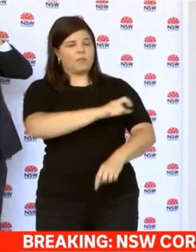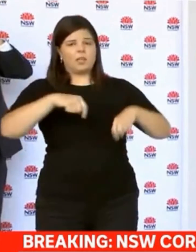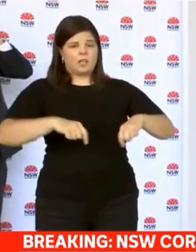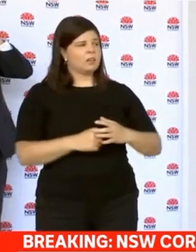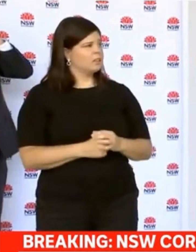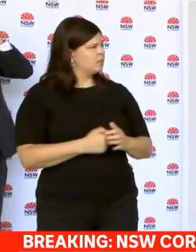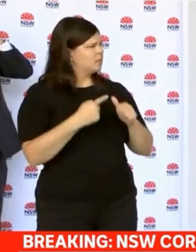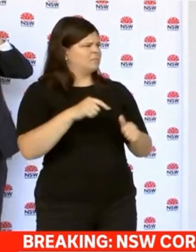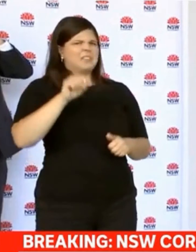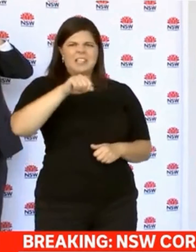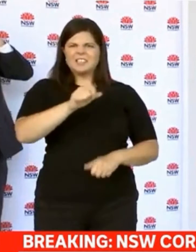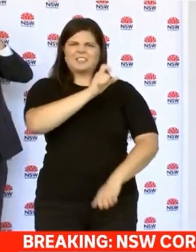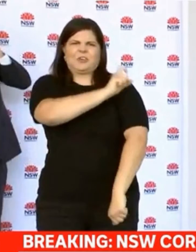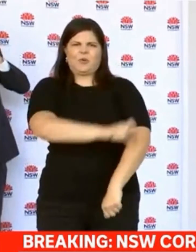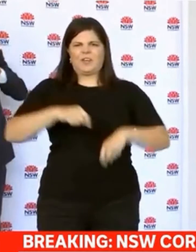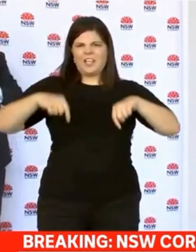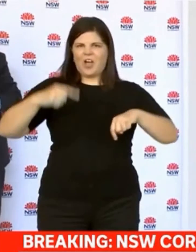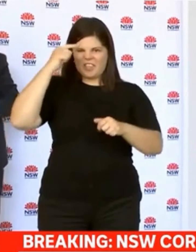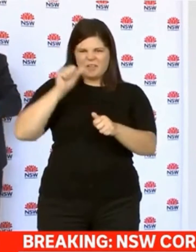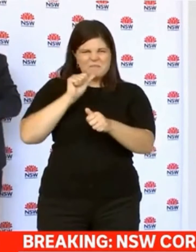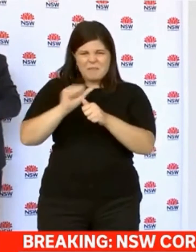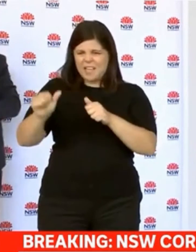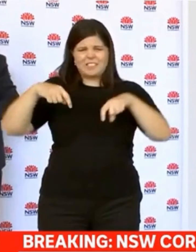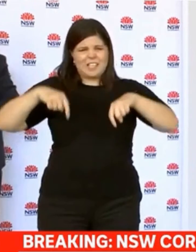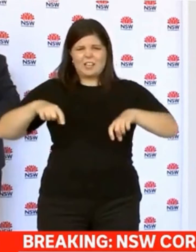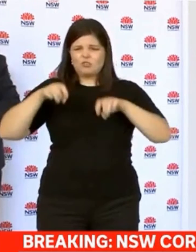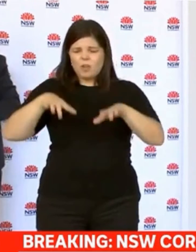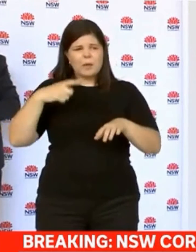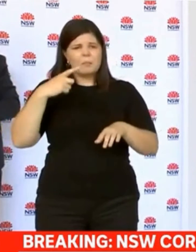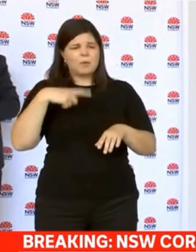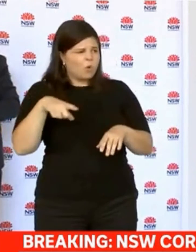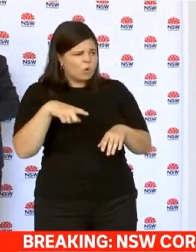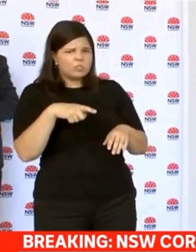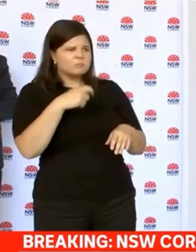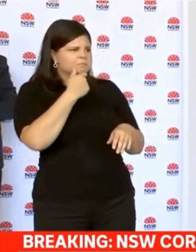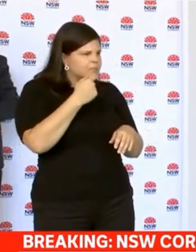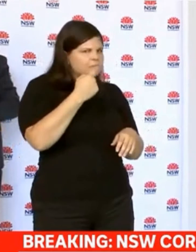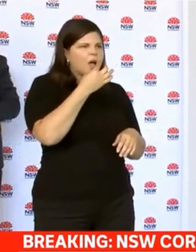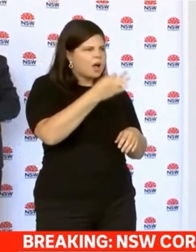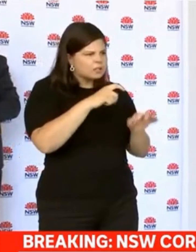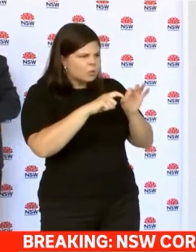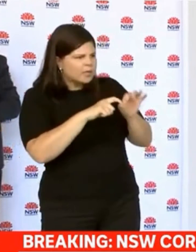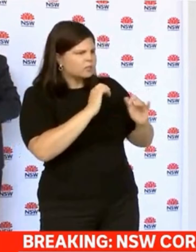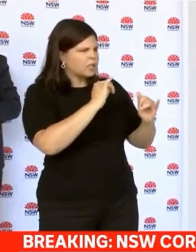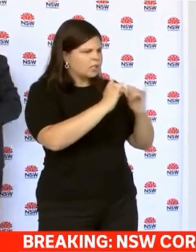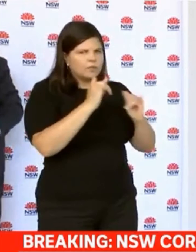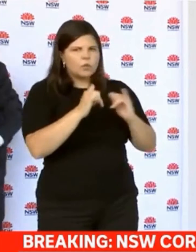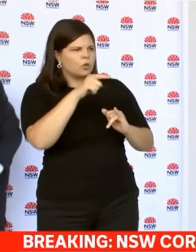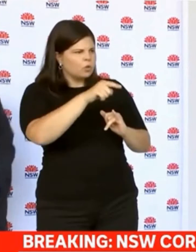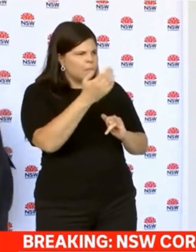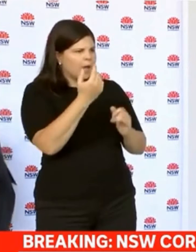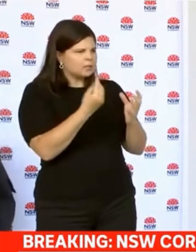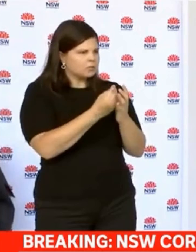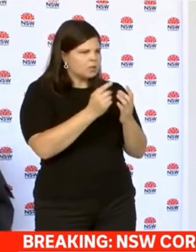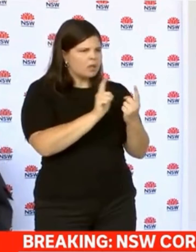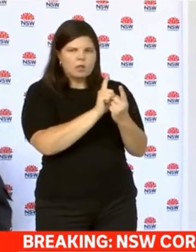health contact tracing team in the nation and that confidence allows us to make decisions which don't place unnecessary